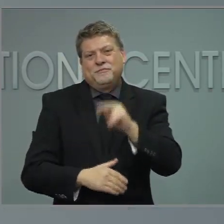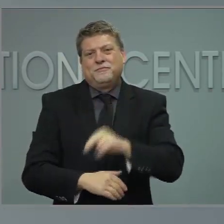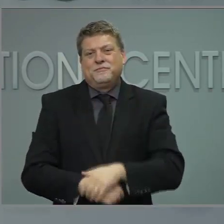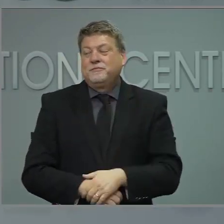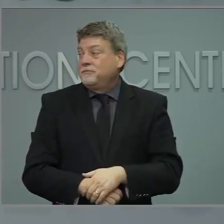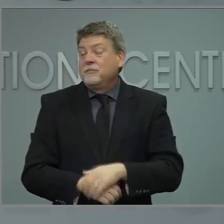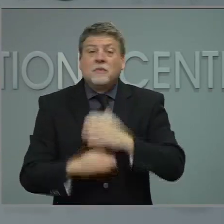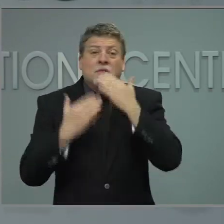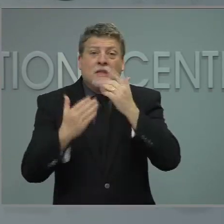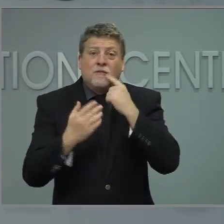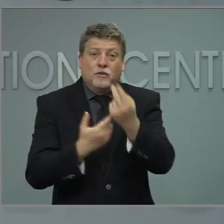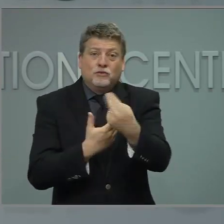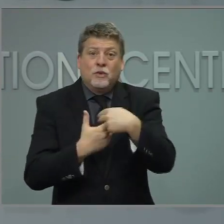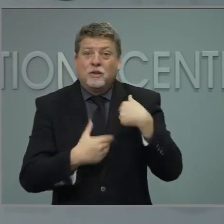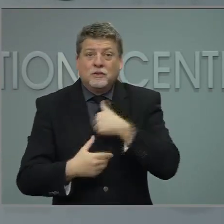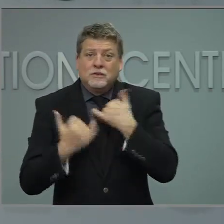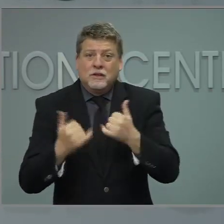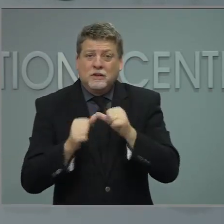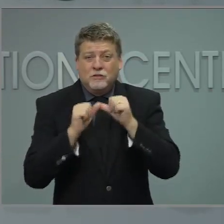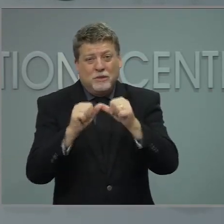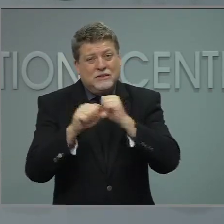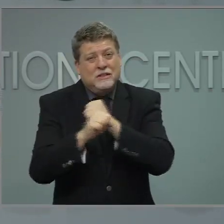Thanks, everyone, for being with us today. Stay safe out there.